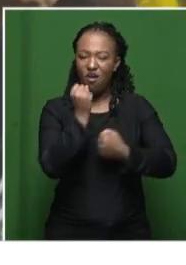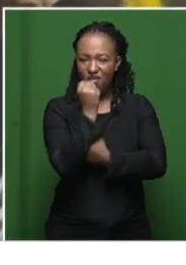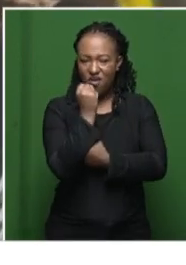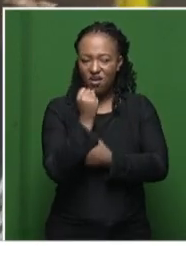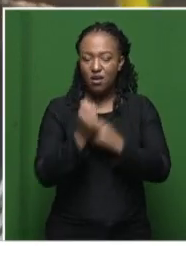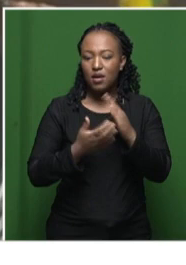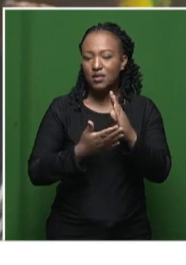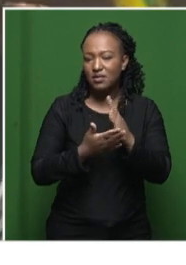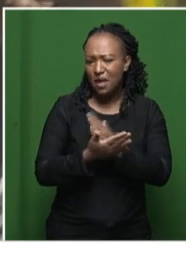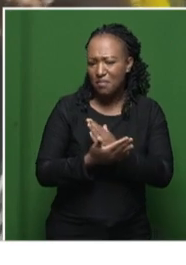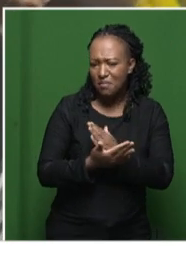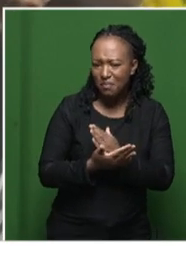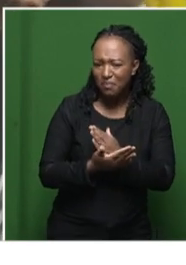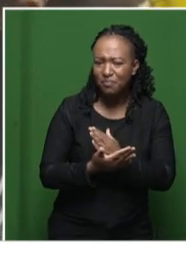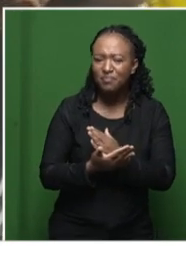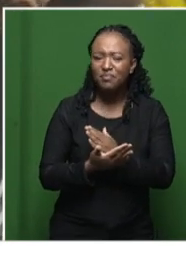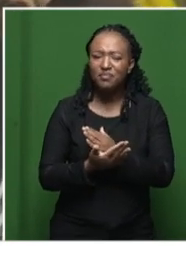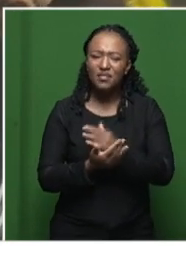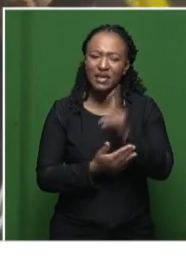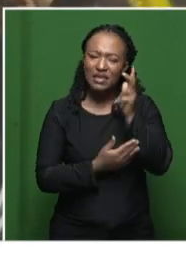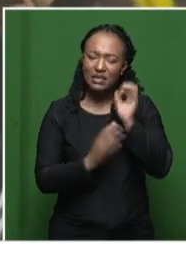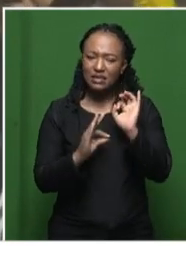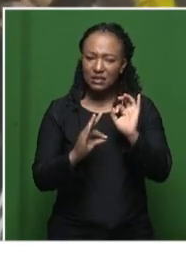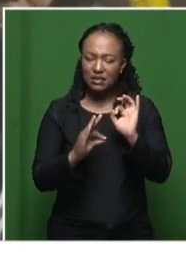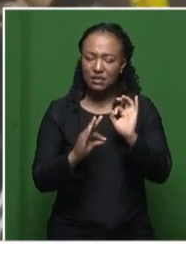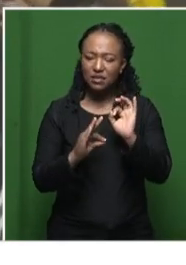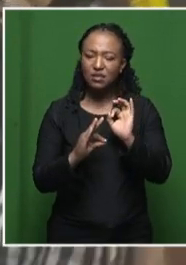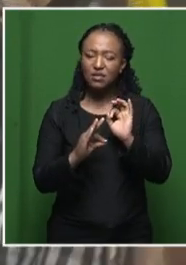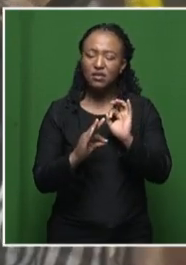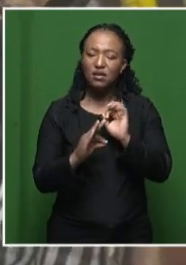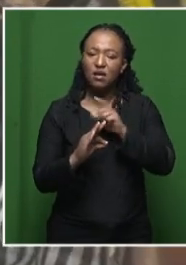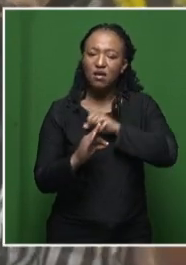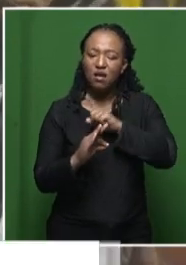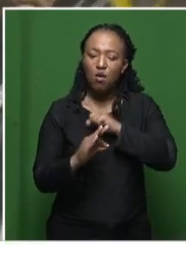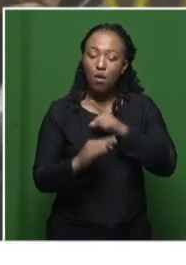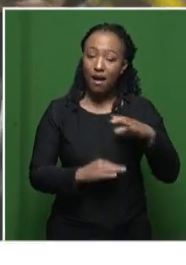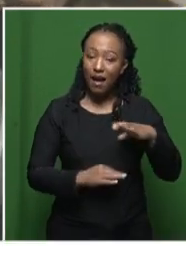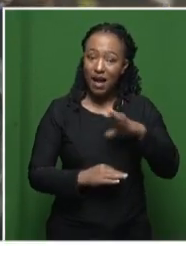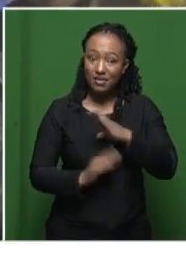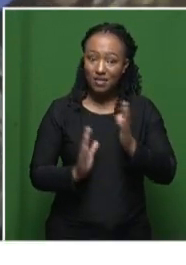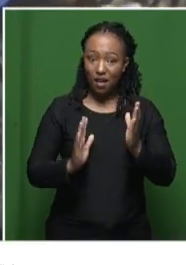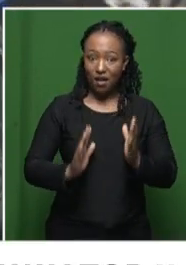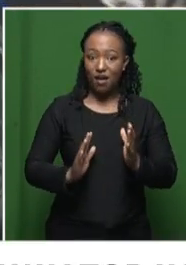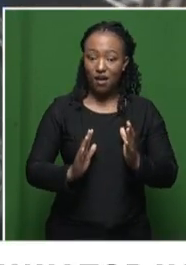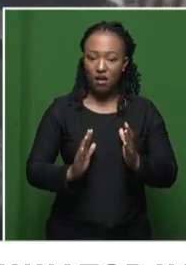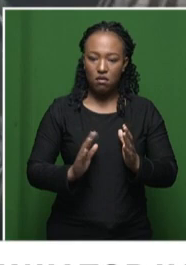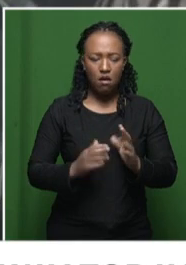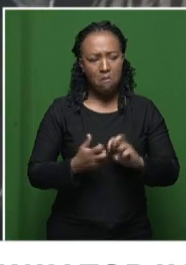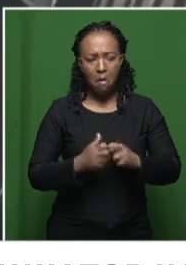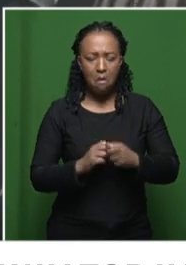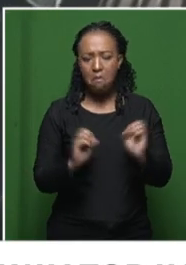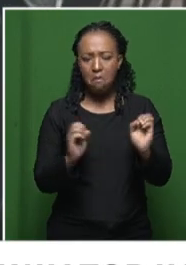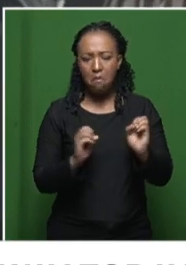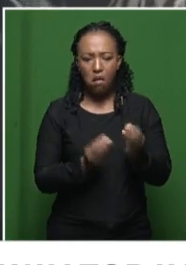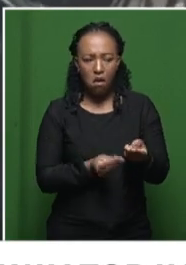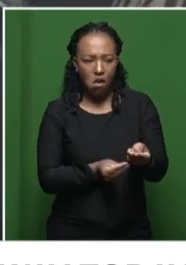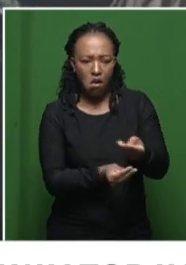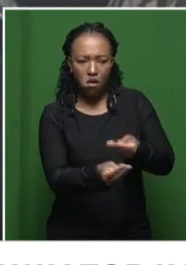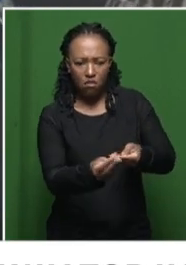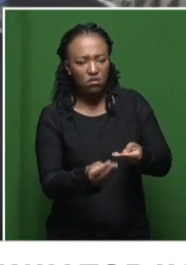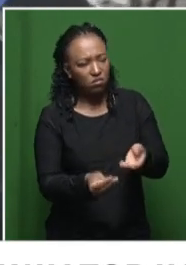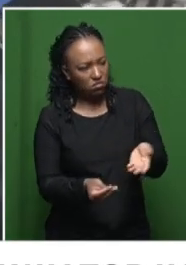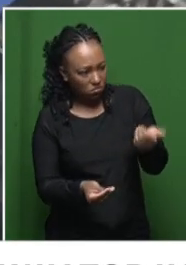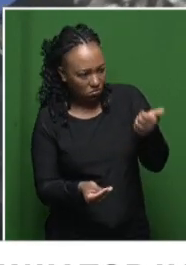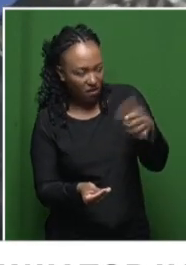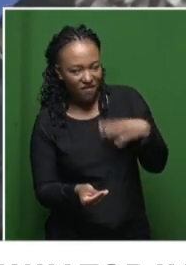who called some of a shipwhip, a person, a deployer, a person, which was a counselor and so forth. No problem. It's in ANC for now,